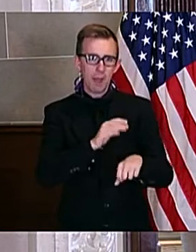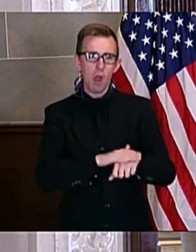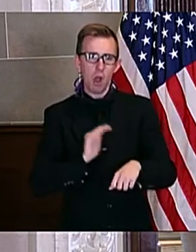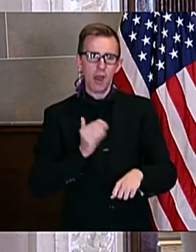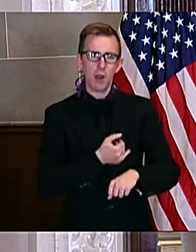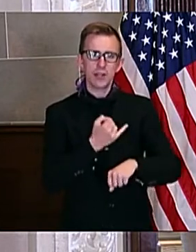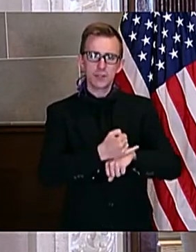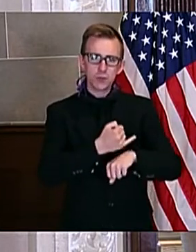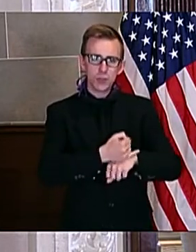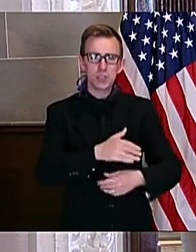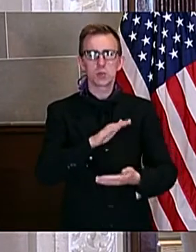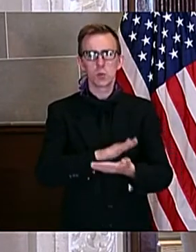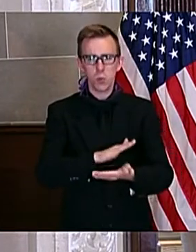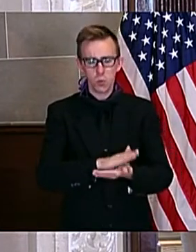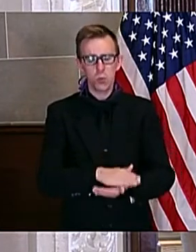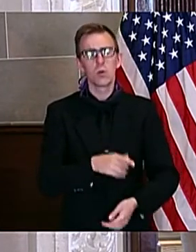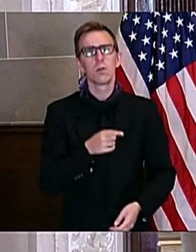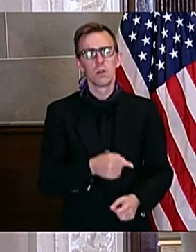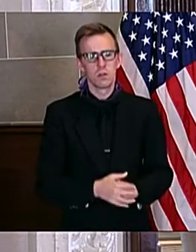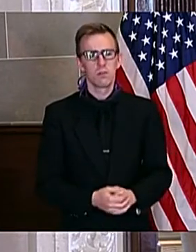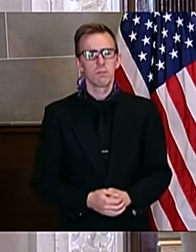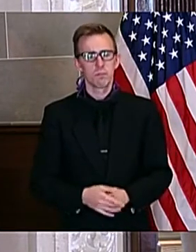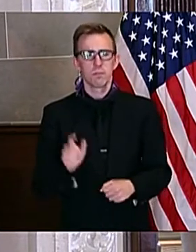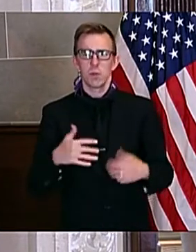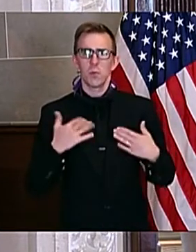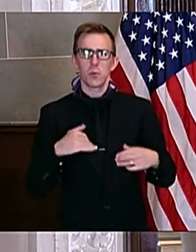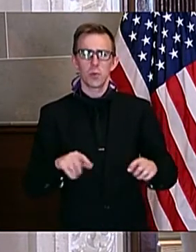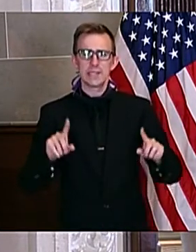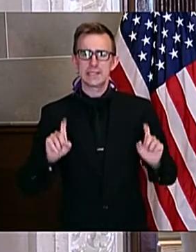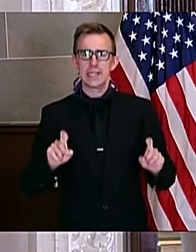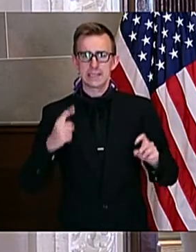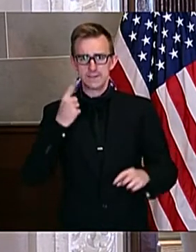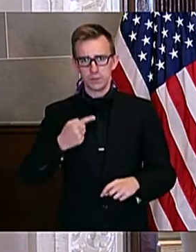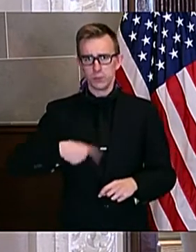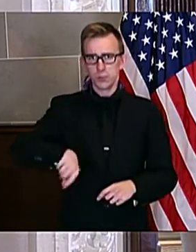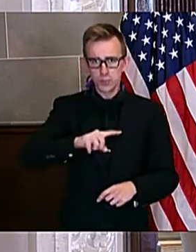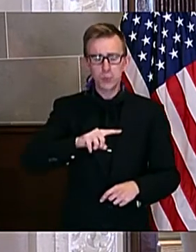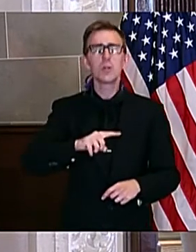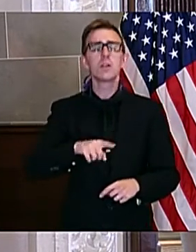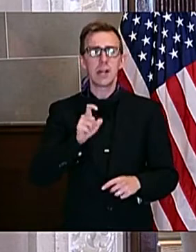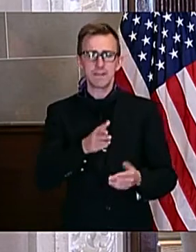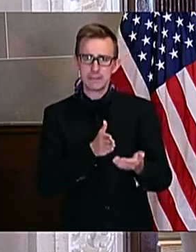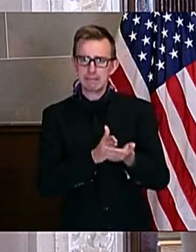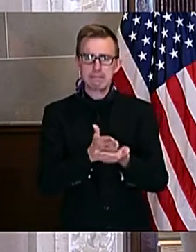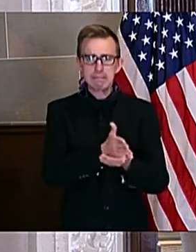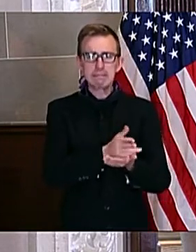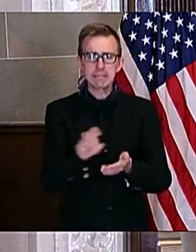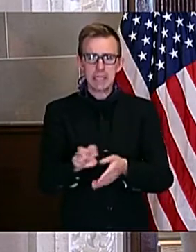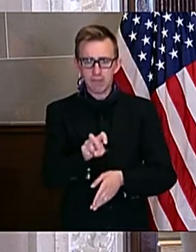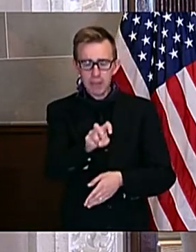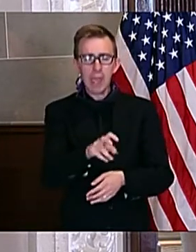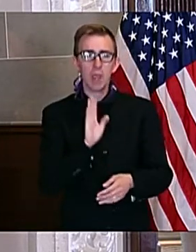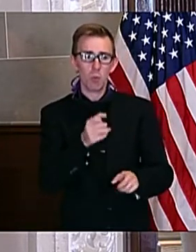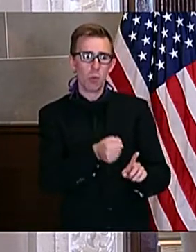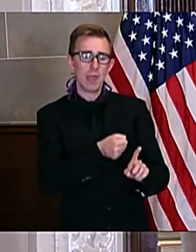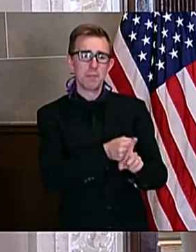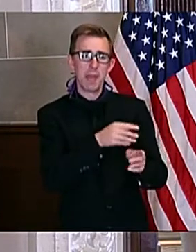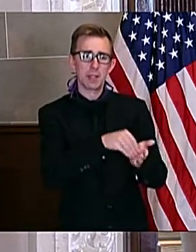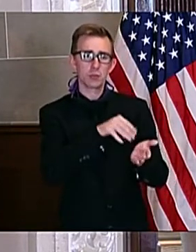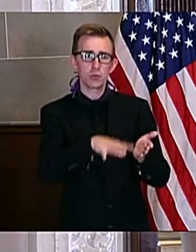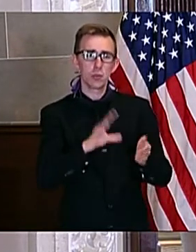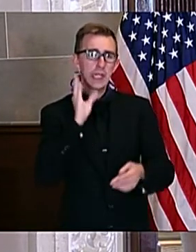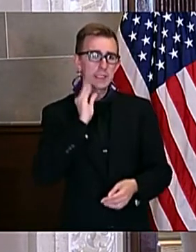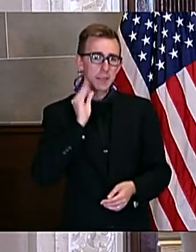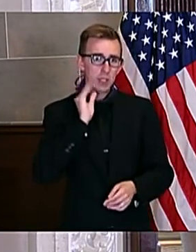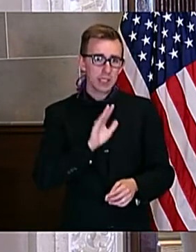It represents a tremendous test for the leaders and our institutions around the state. It is likely to impact student services and the student experience